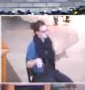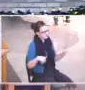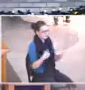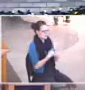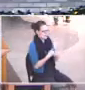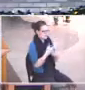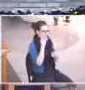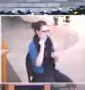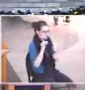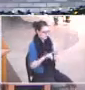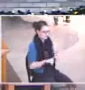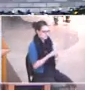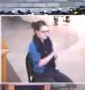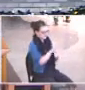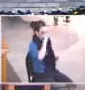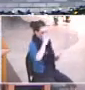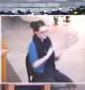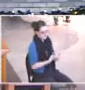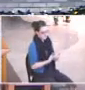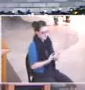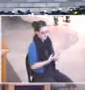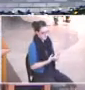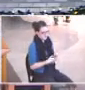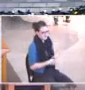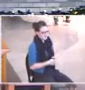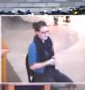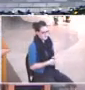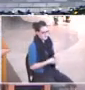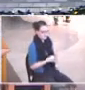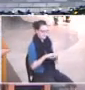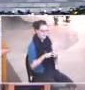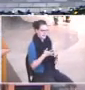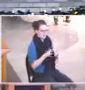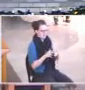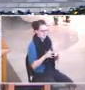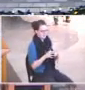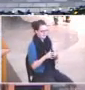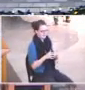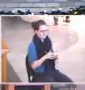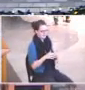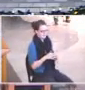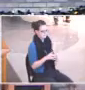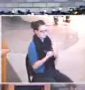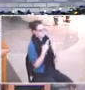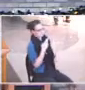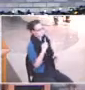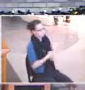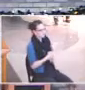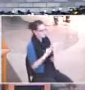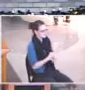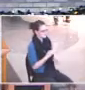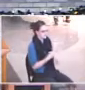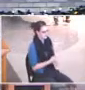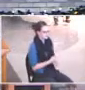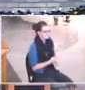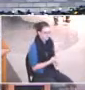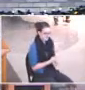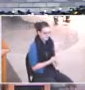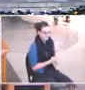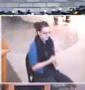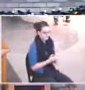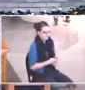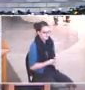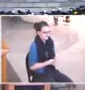experience that and to kind of be put in their place. But I'd like to suggest to you